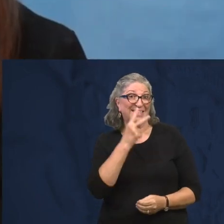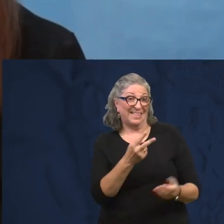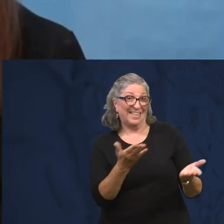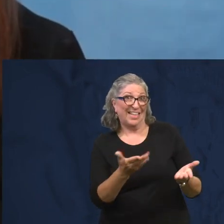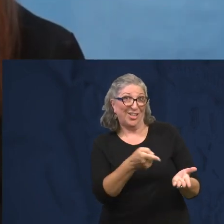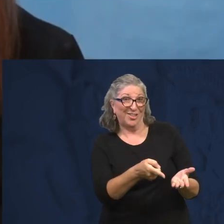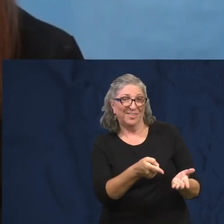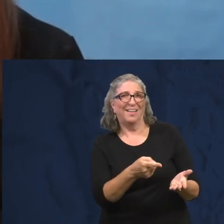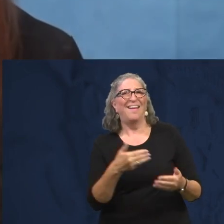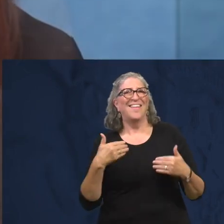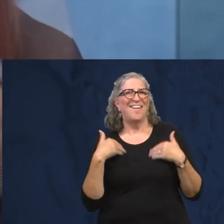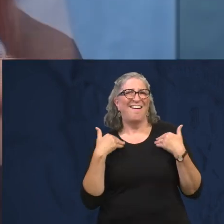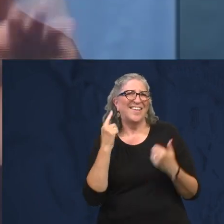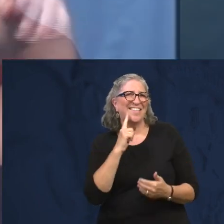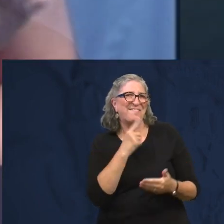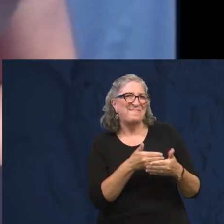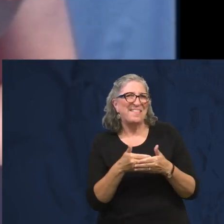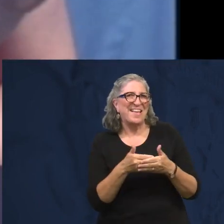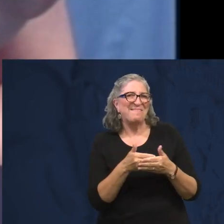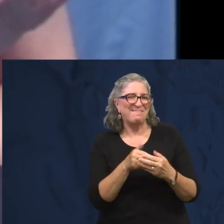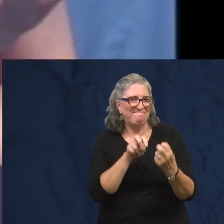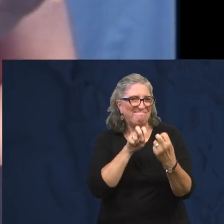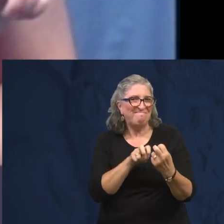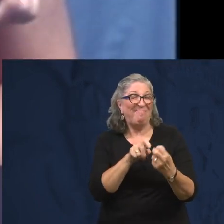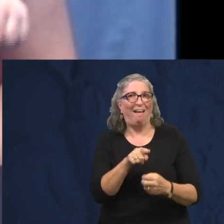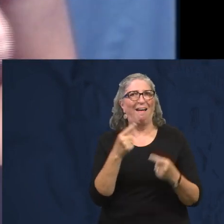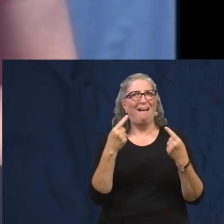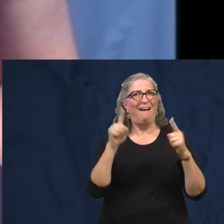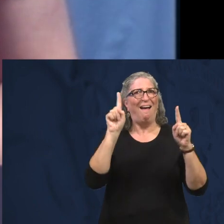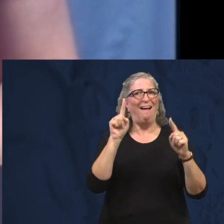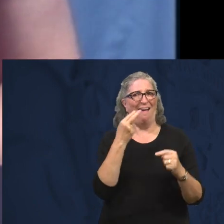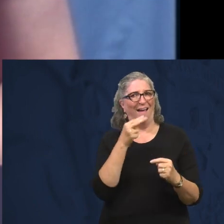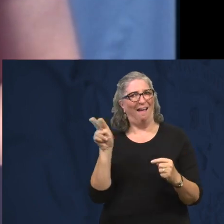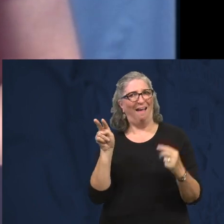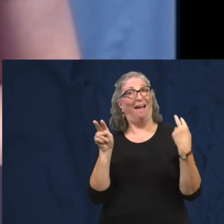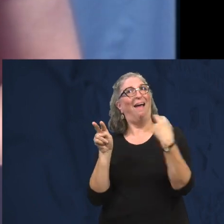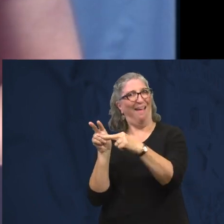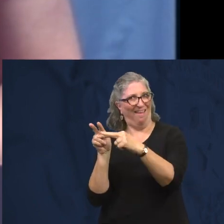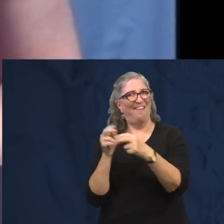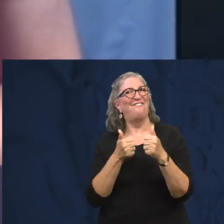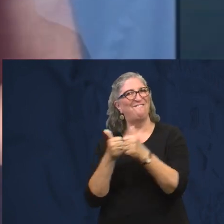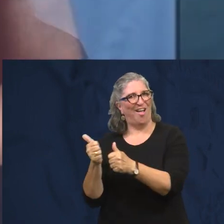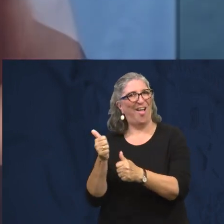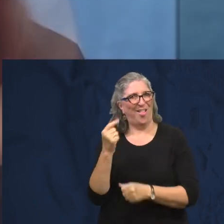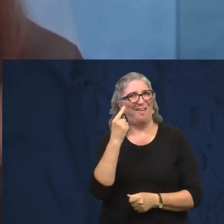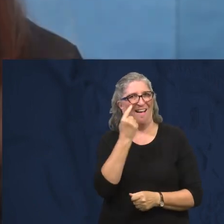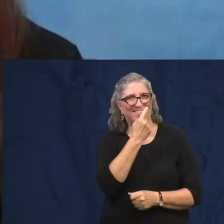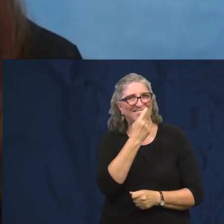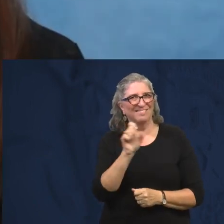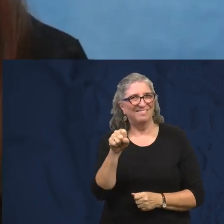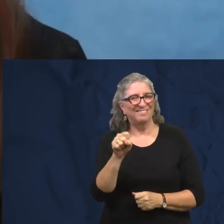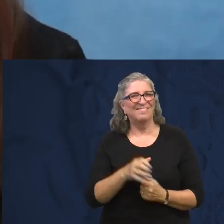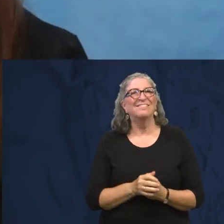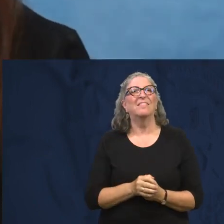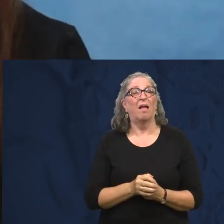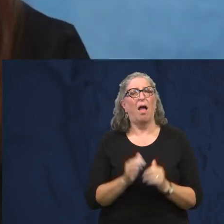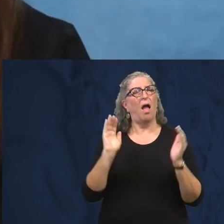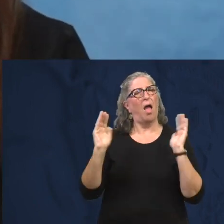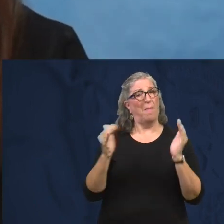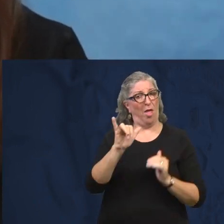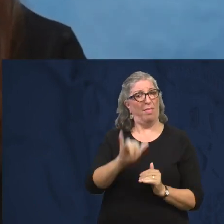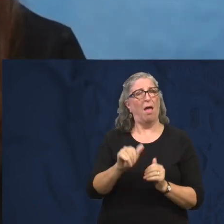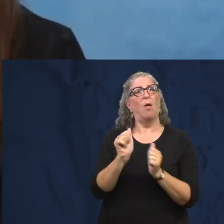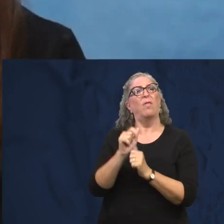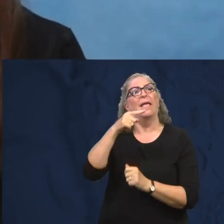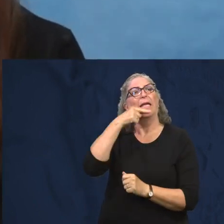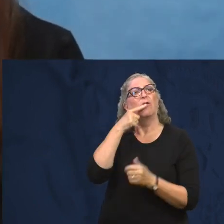Here, a young deaf infant successfully follows the experimenter's gaze. In contrast, a hearing infant of